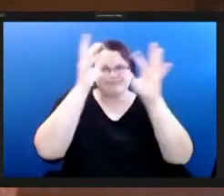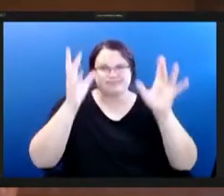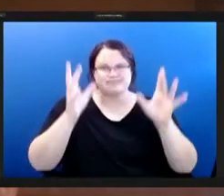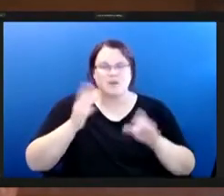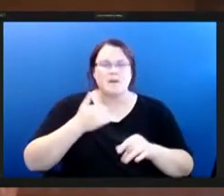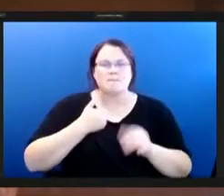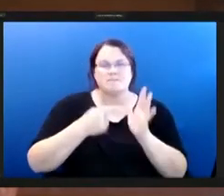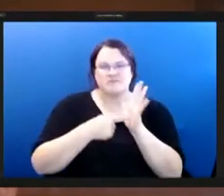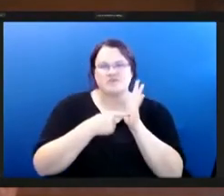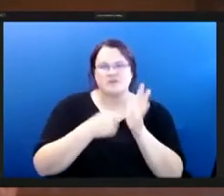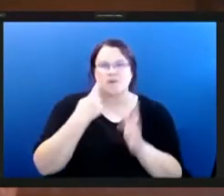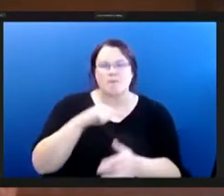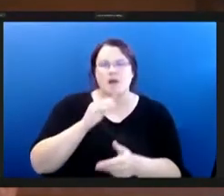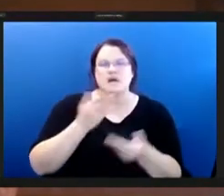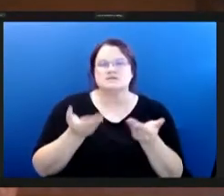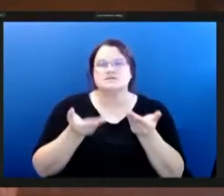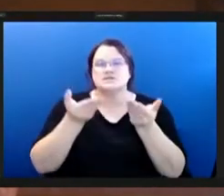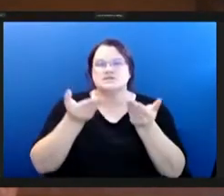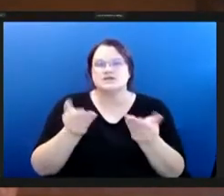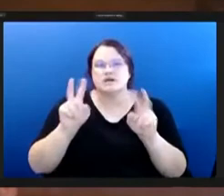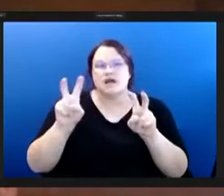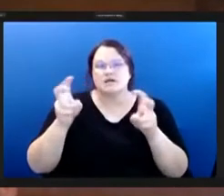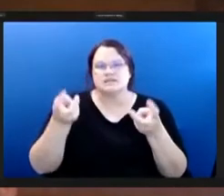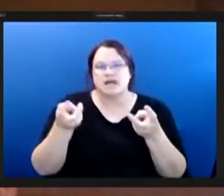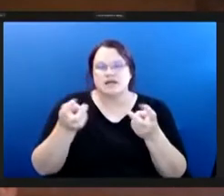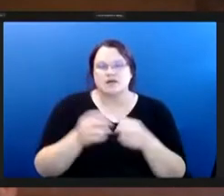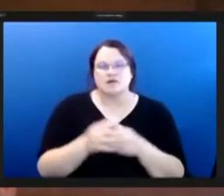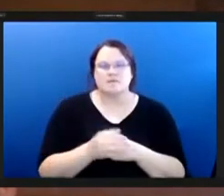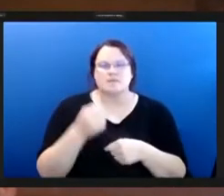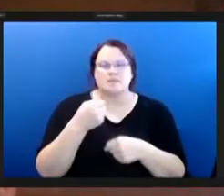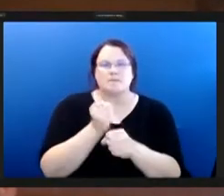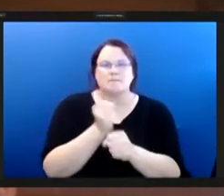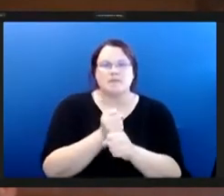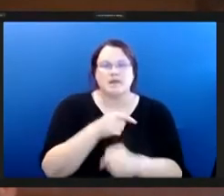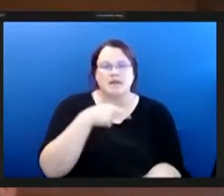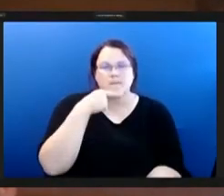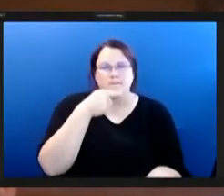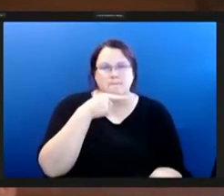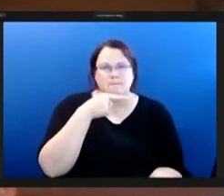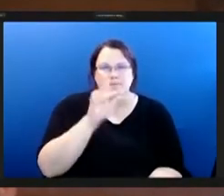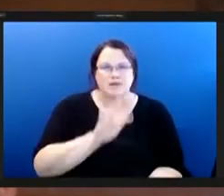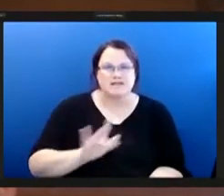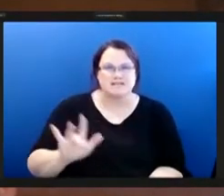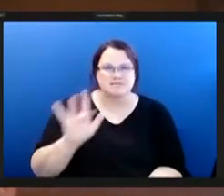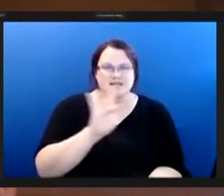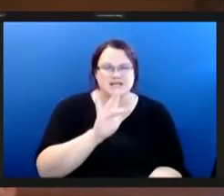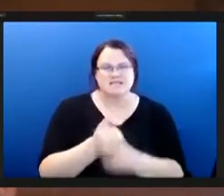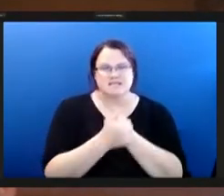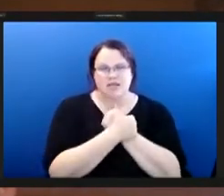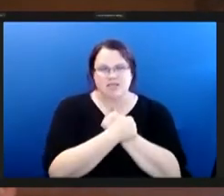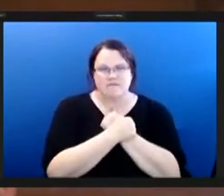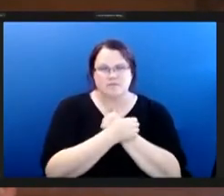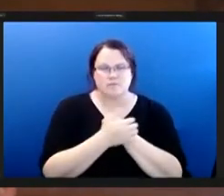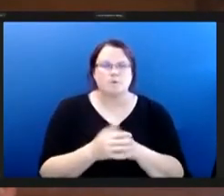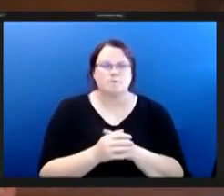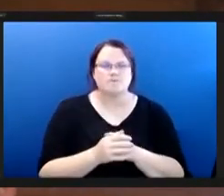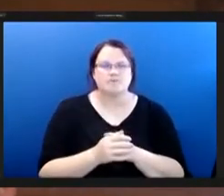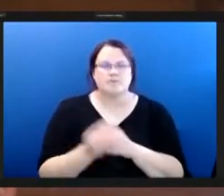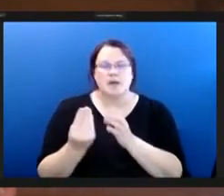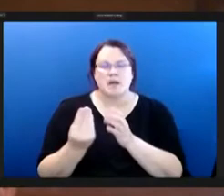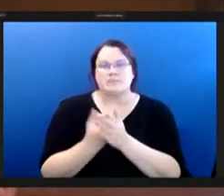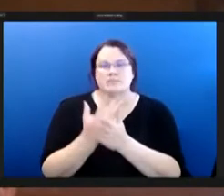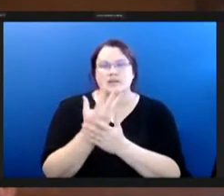i titled this slot make public spaces lovable by planting edible